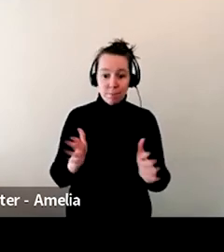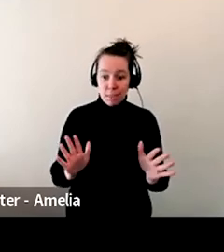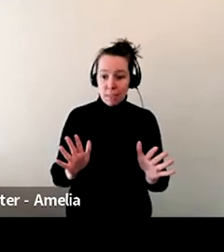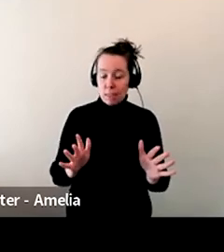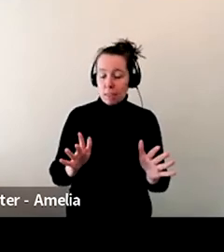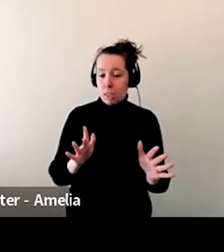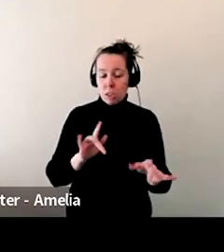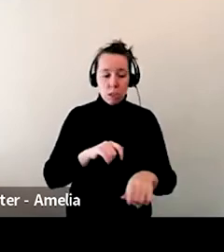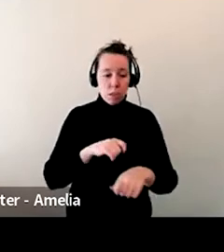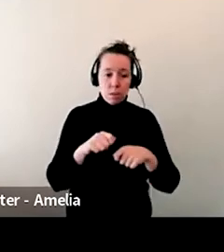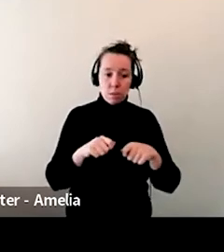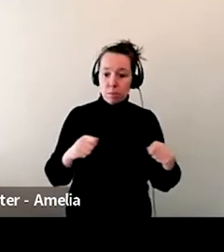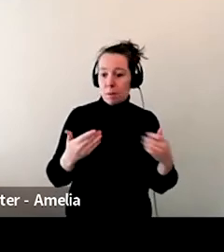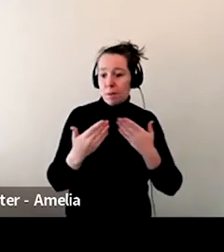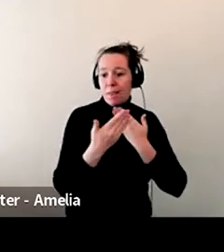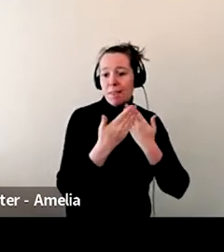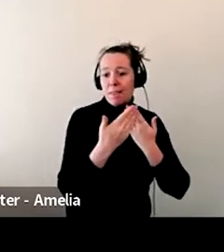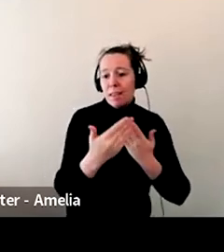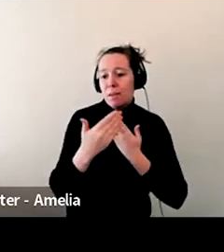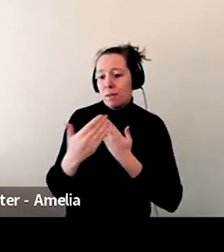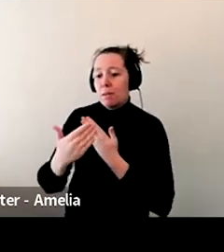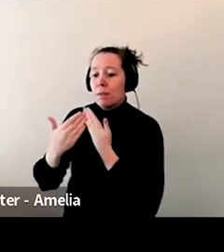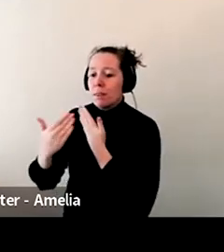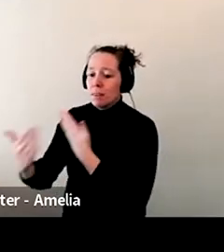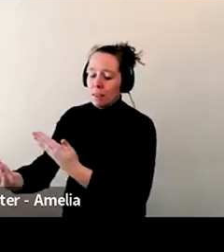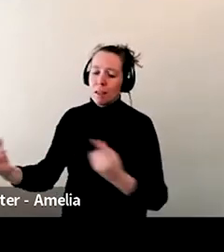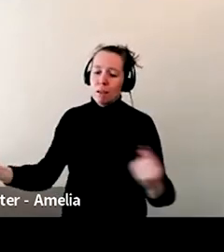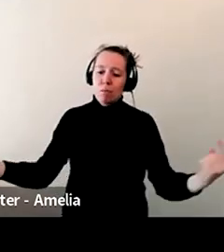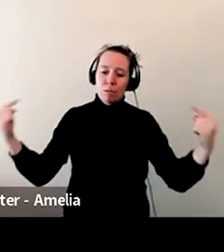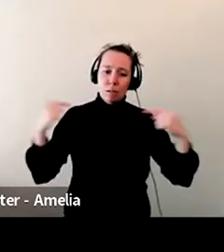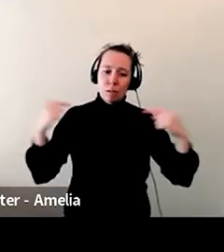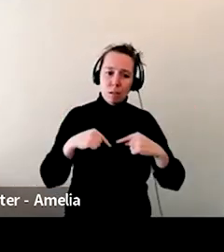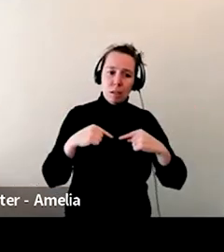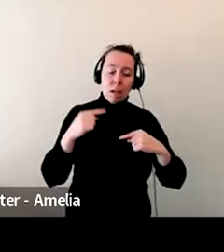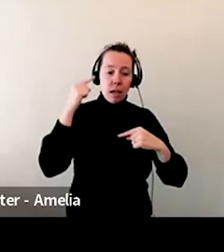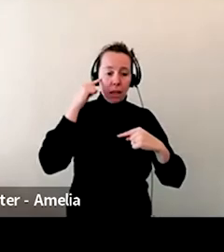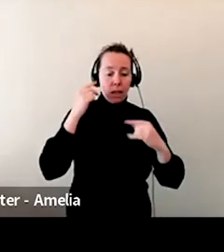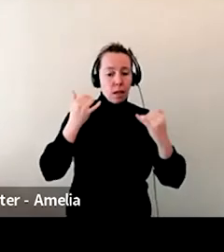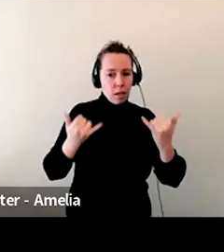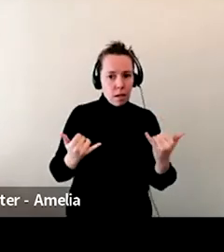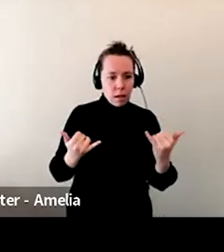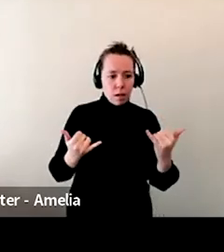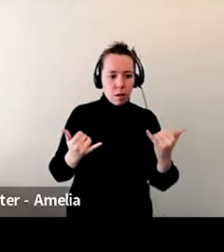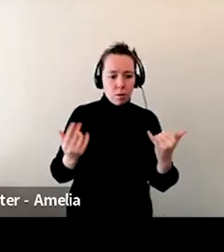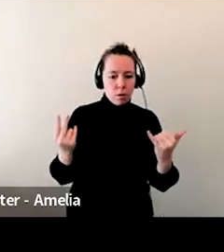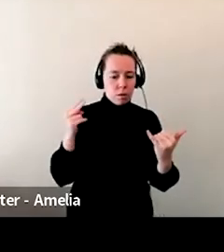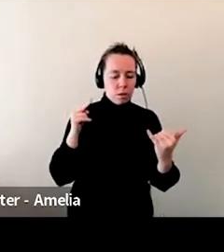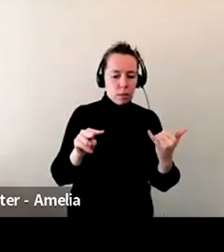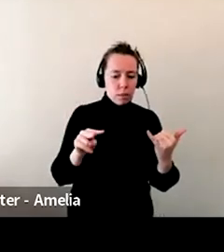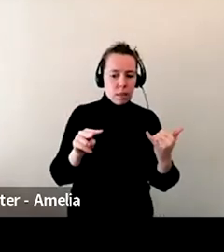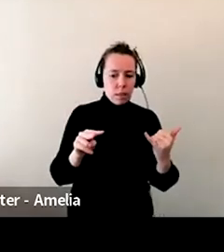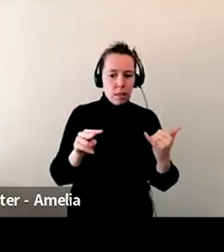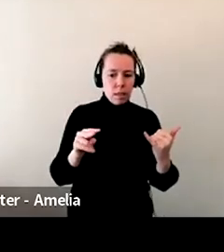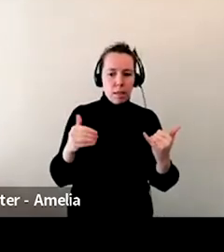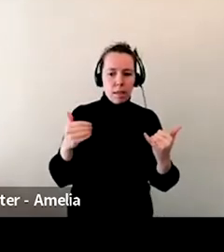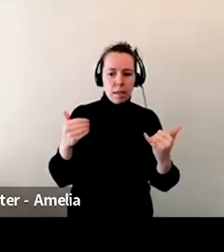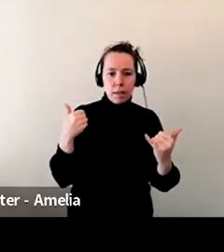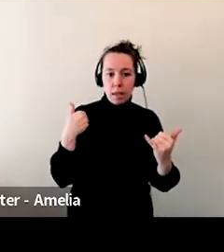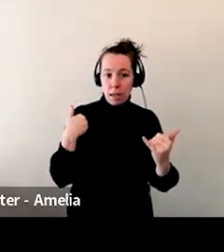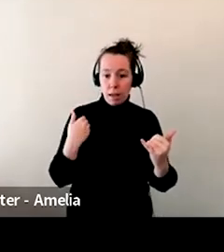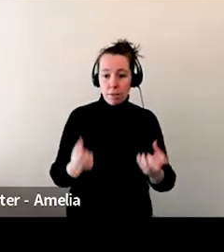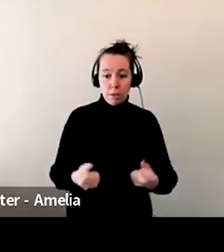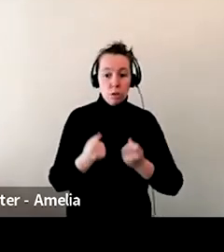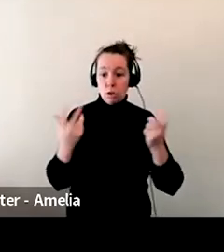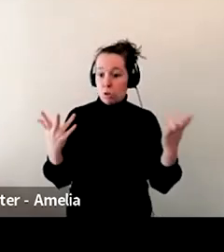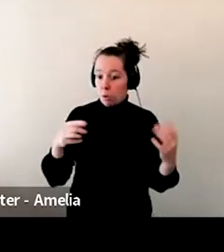um, thank you so much for this. And I think we're going to open it up. We've had a lot of questions